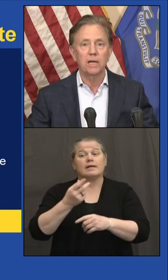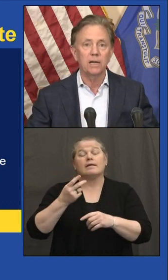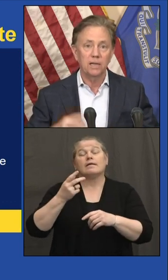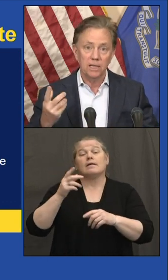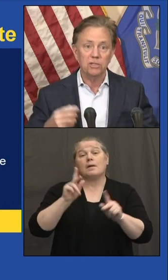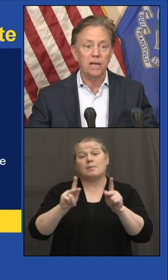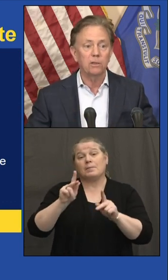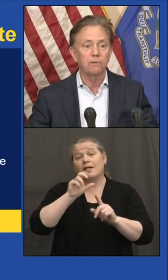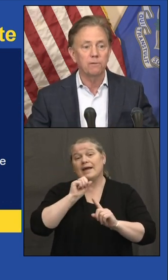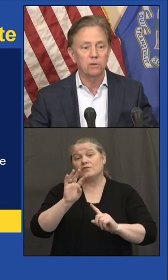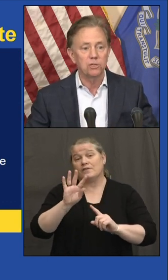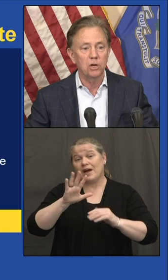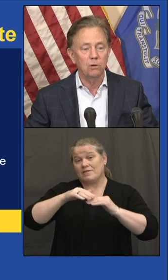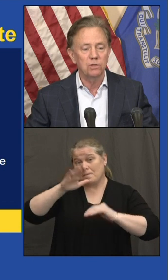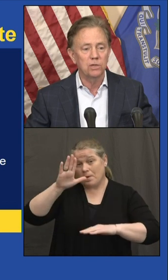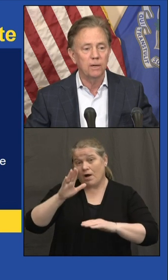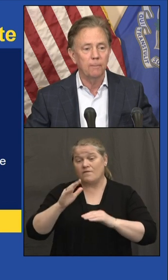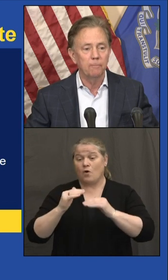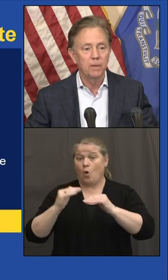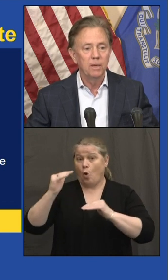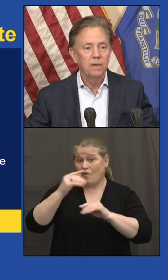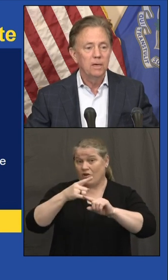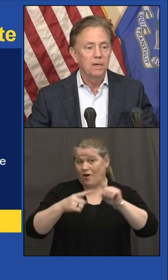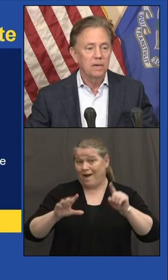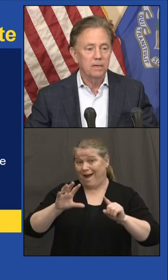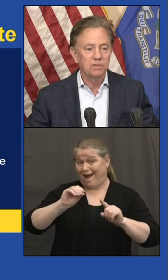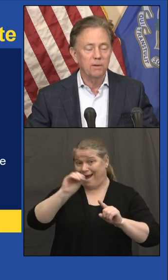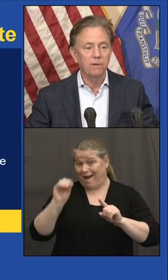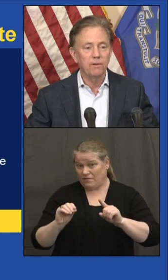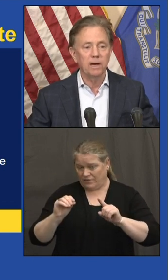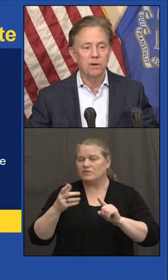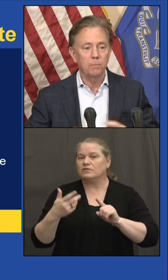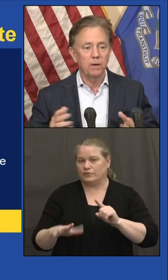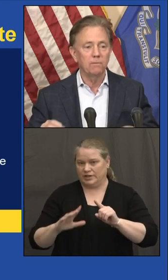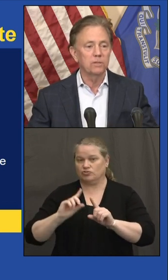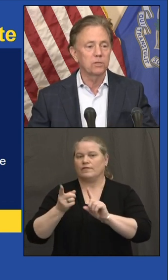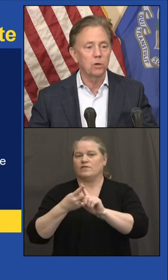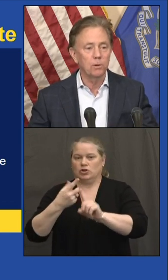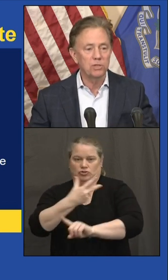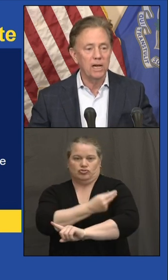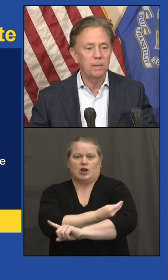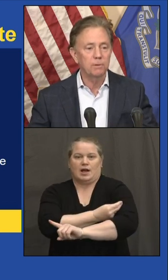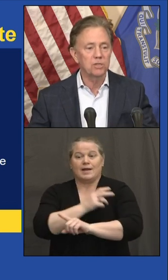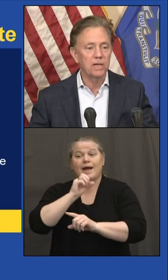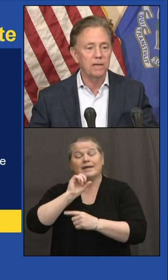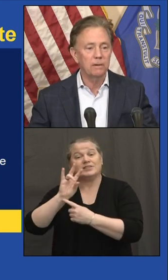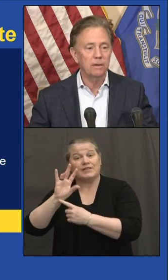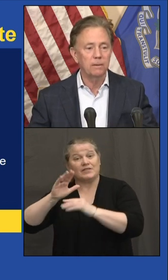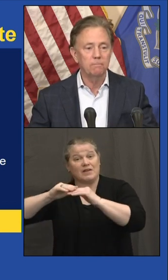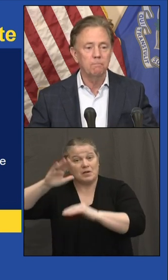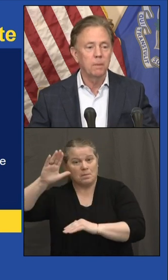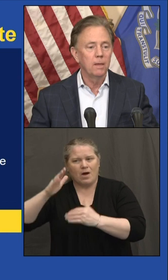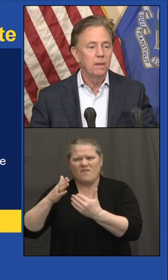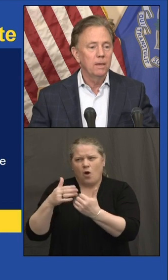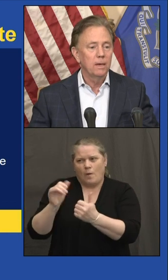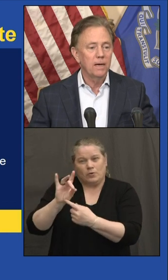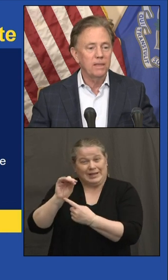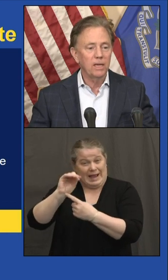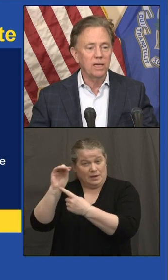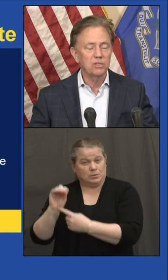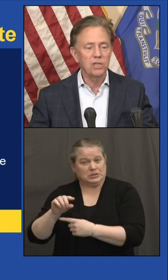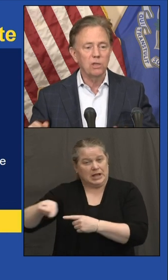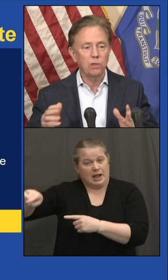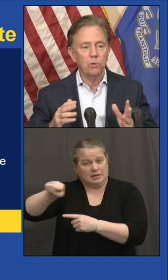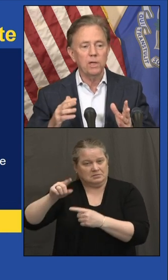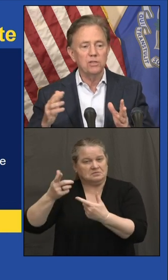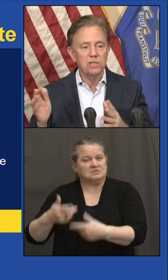vaccinated, at least had their first dose. 75 and above is almost 80 percent. I